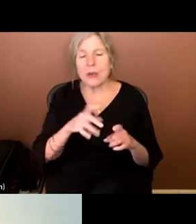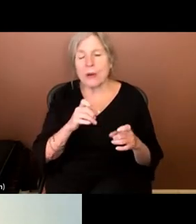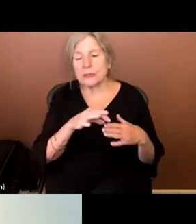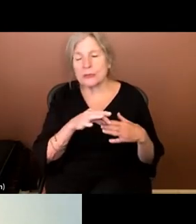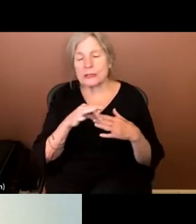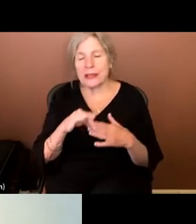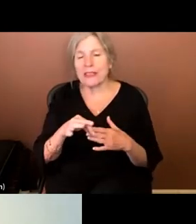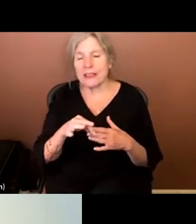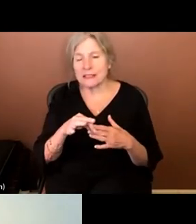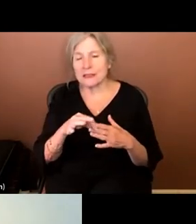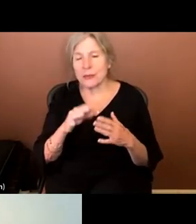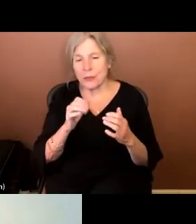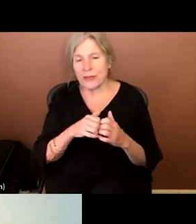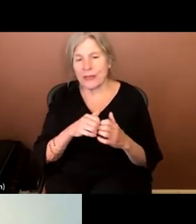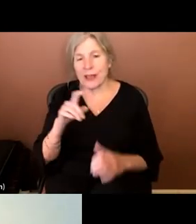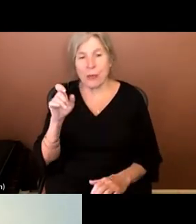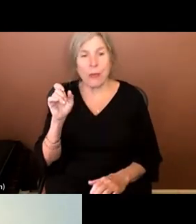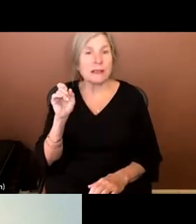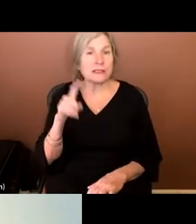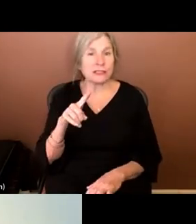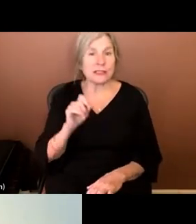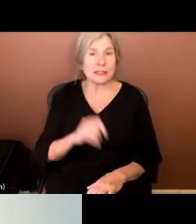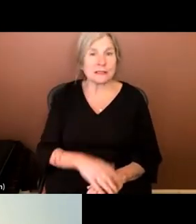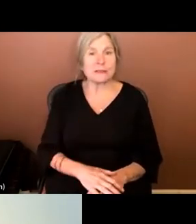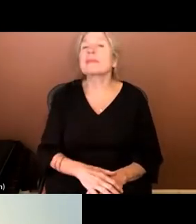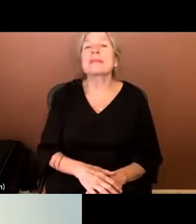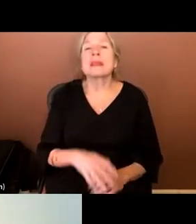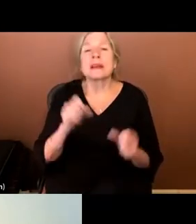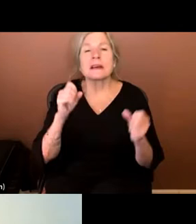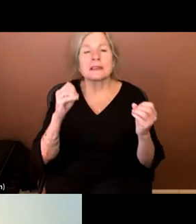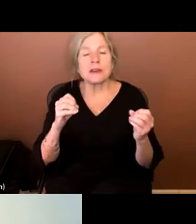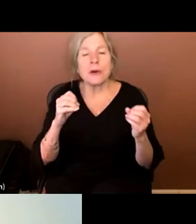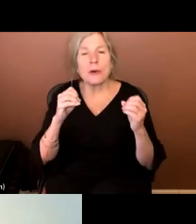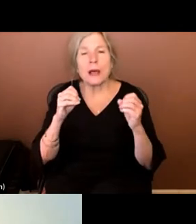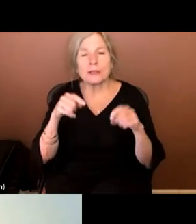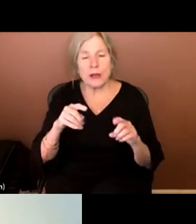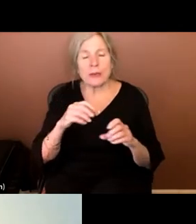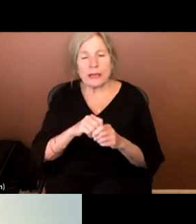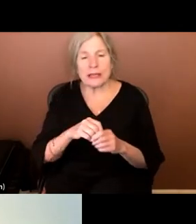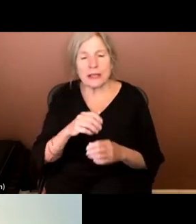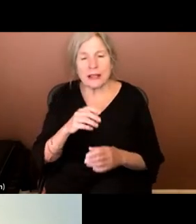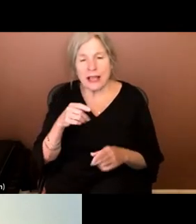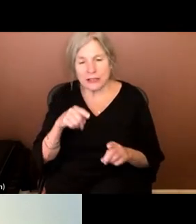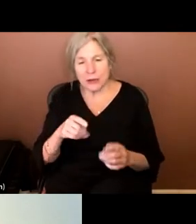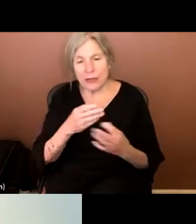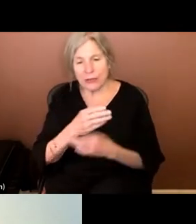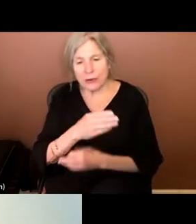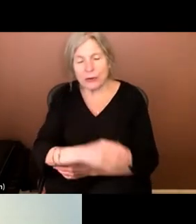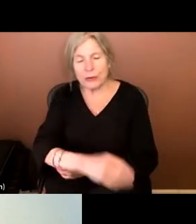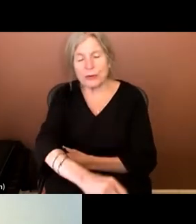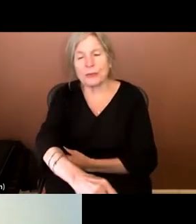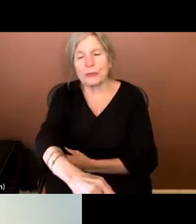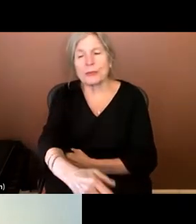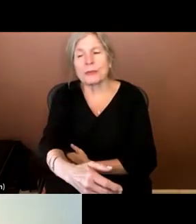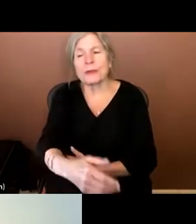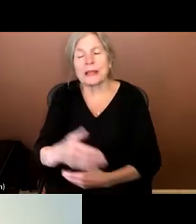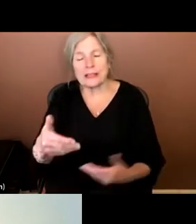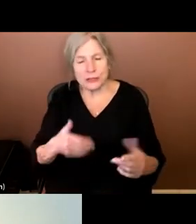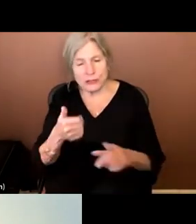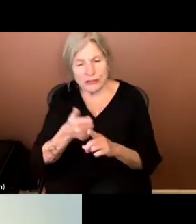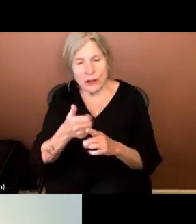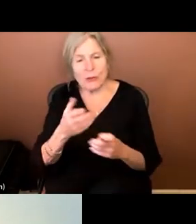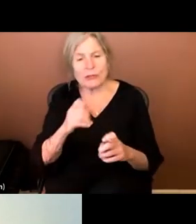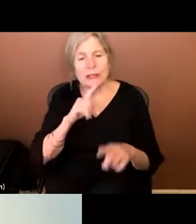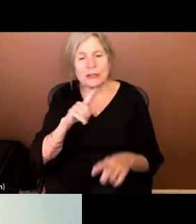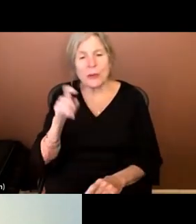with a question. So as we go and introduce, as you go and introduce yourselves, I want you to answer the